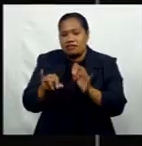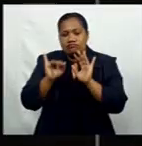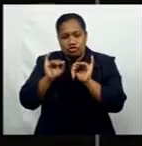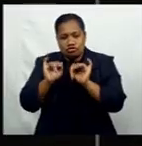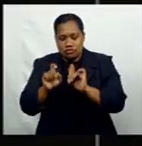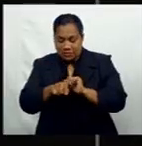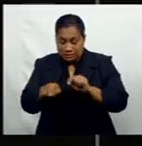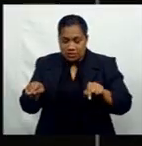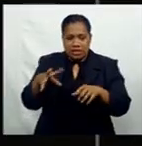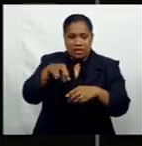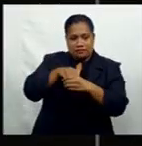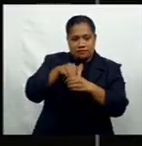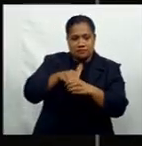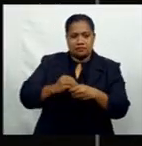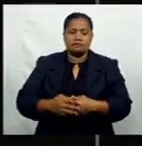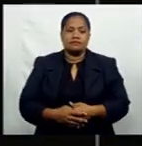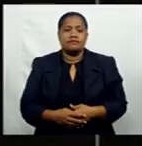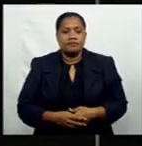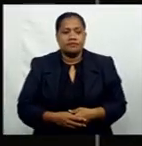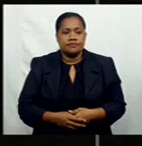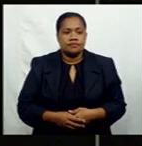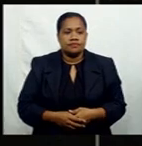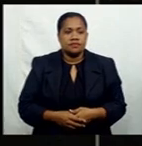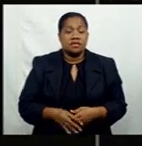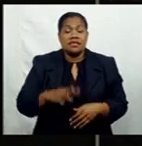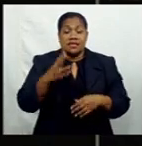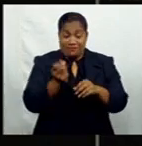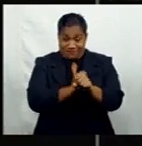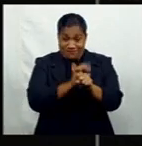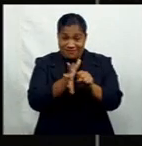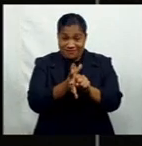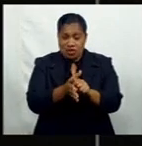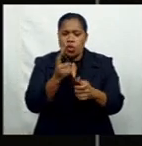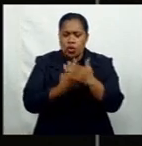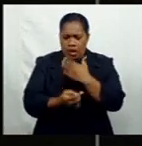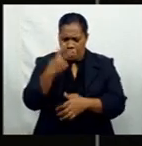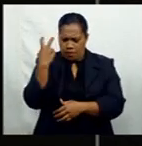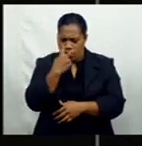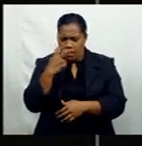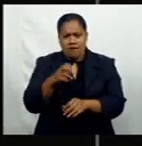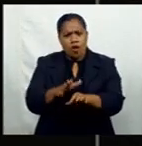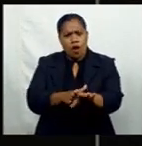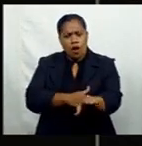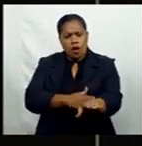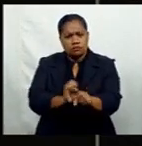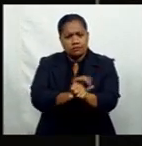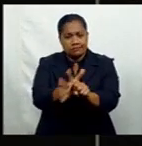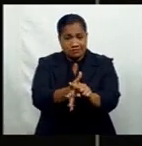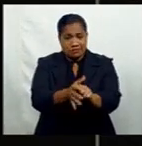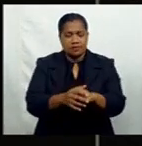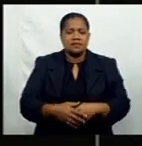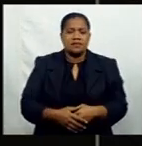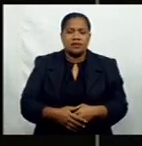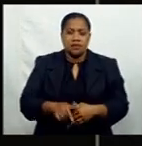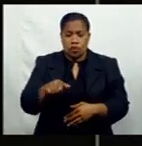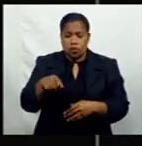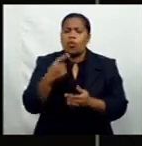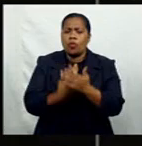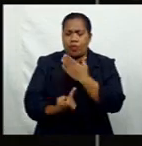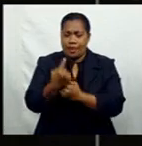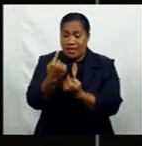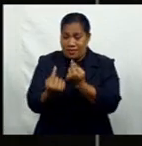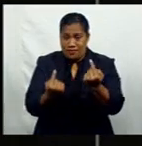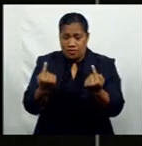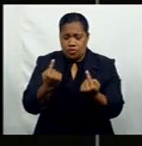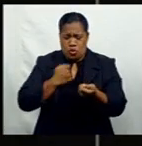Certain COVID-infected patients are being monitored for long COVID. It's a condition where individuals suffering from the